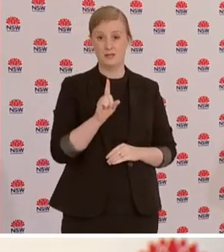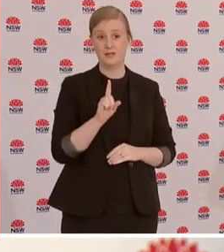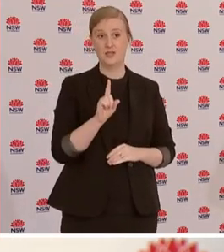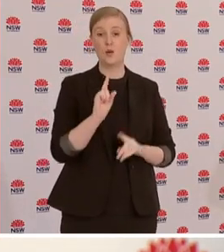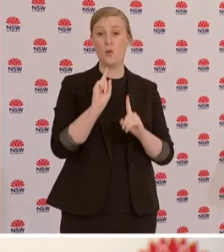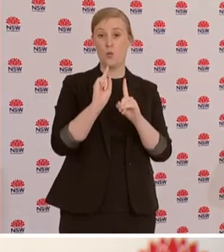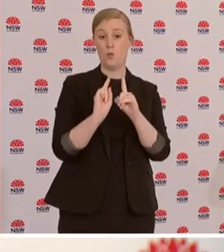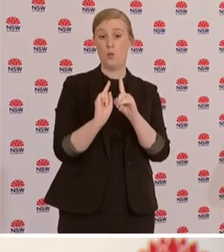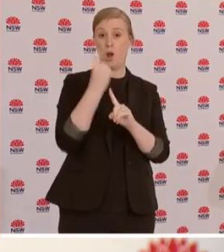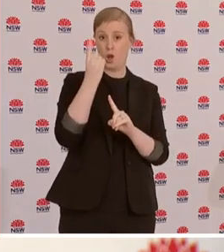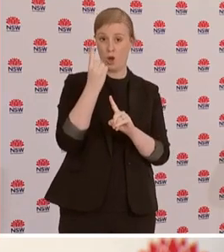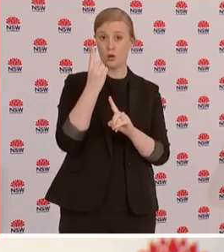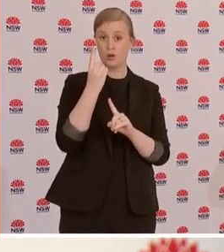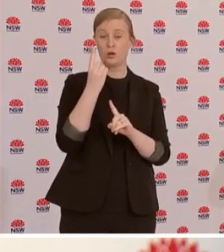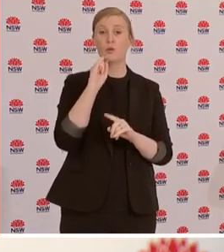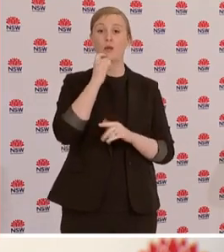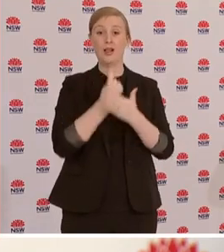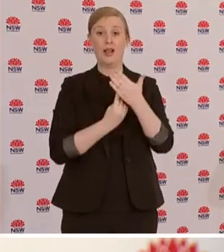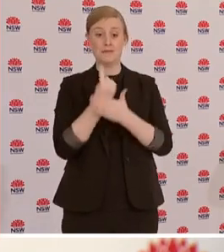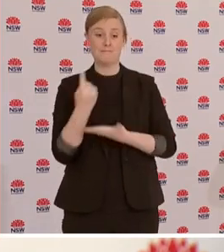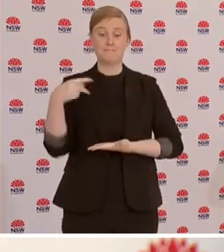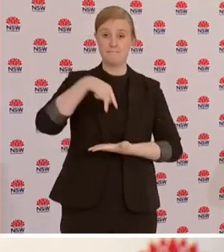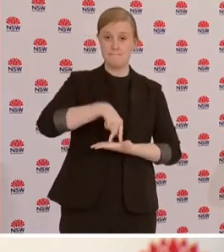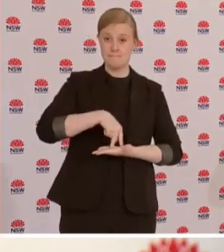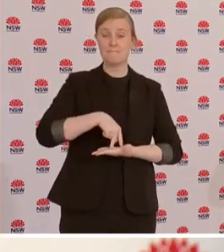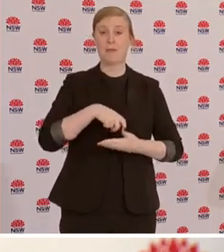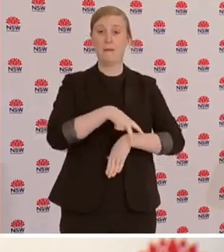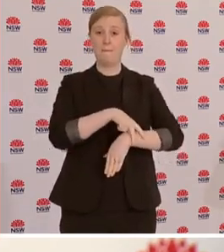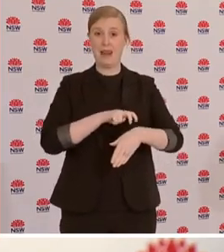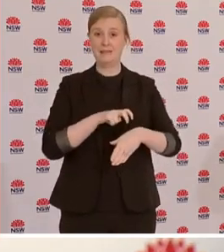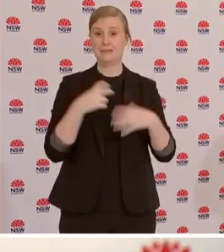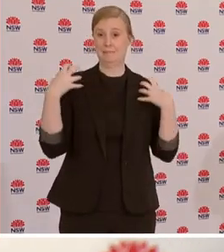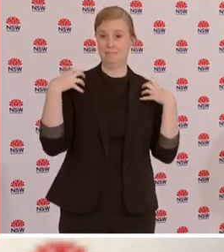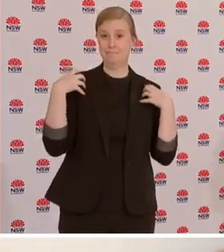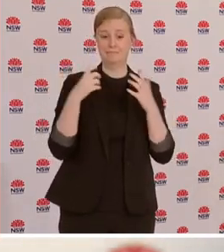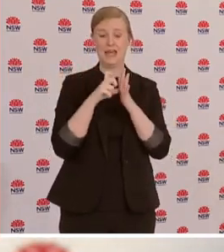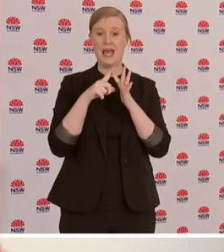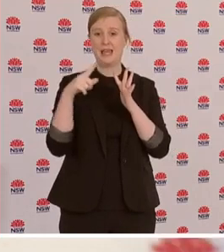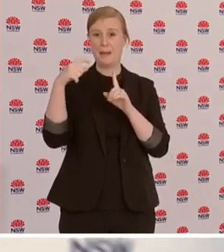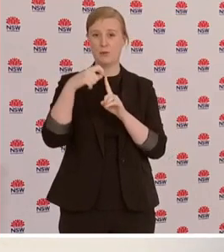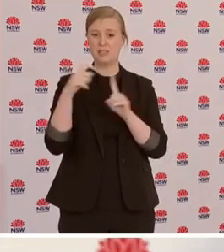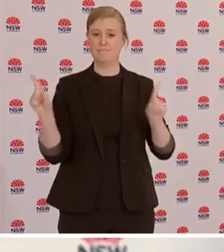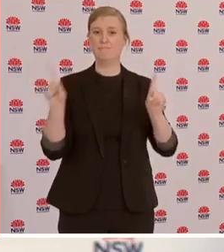Deputy Lennon will stand up and they will have far more information to provide you. Thank Could just ask you please, sorry,